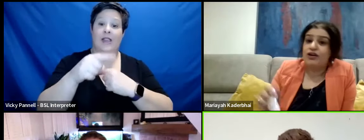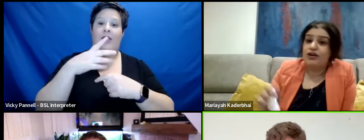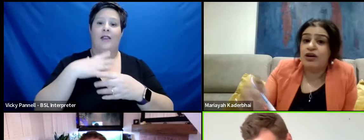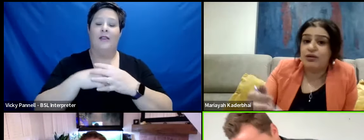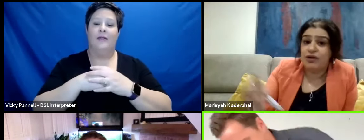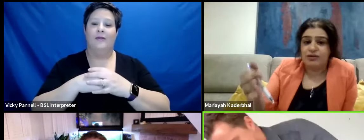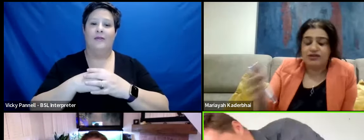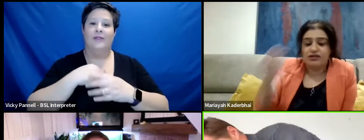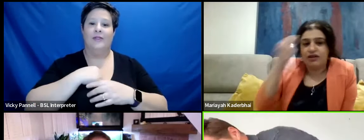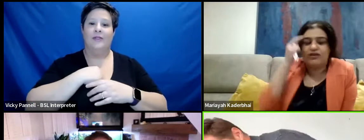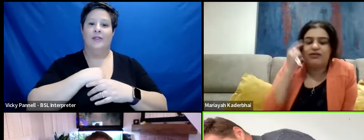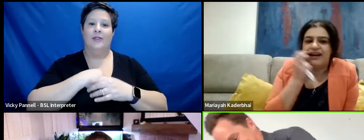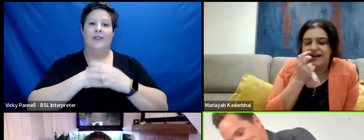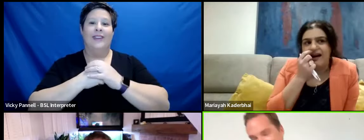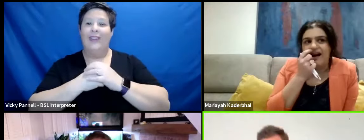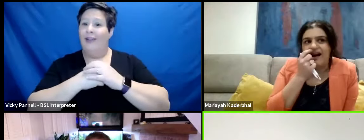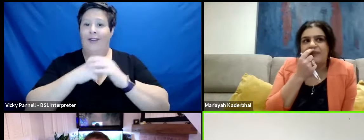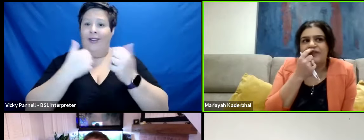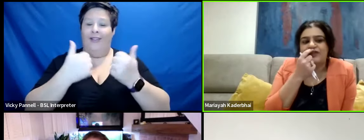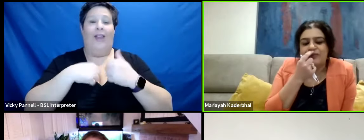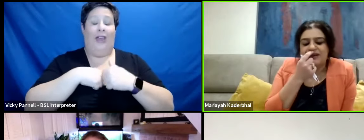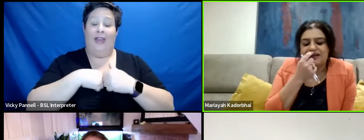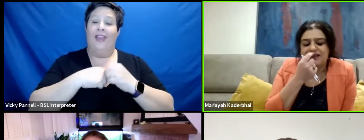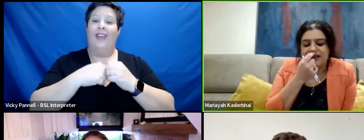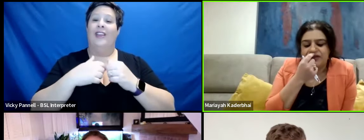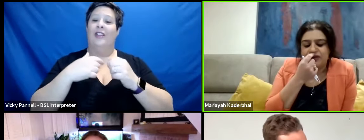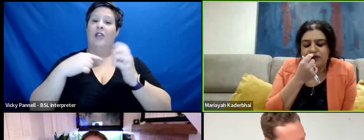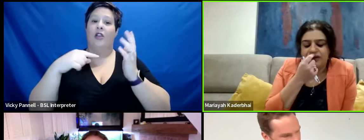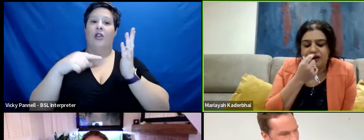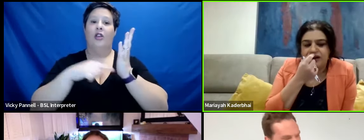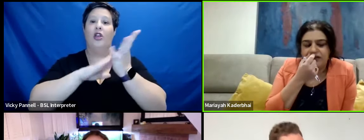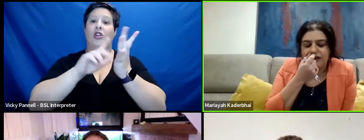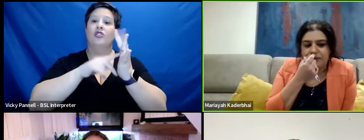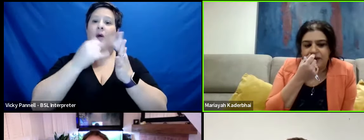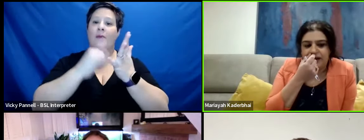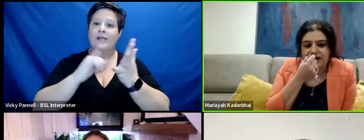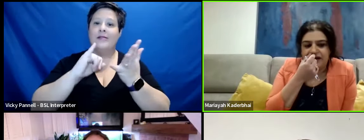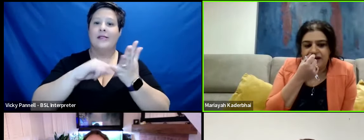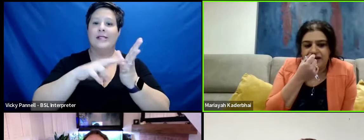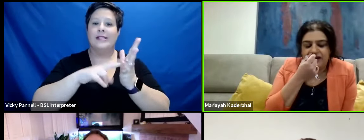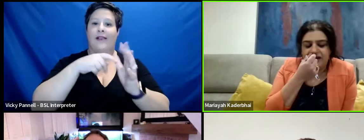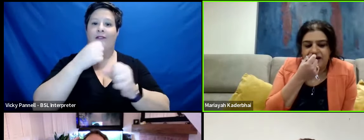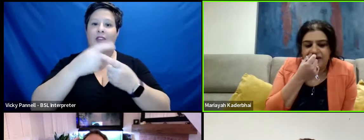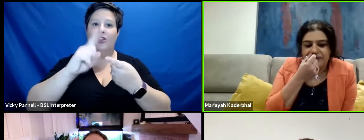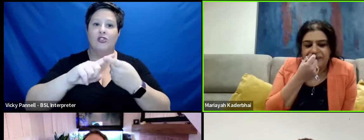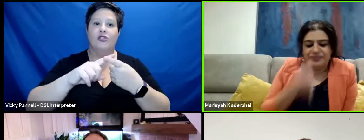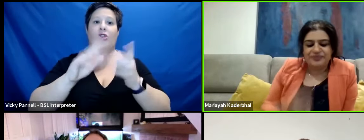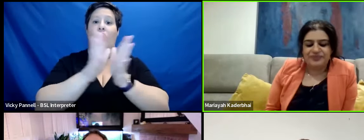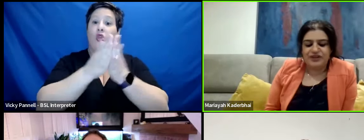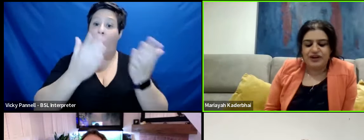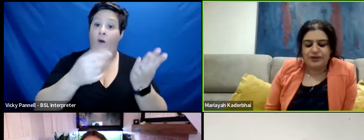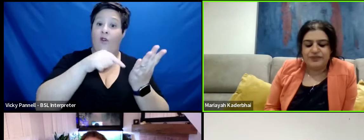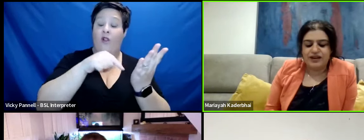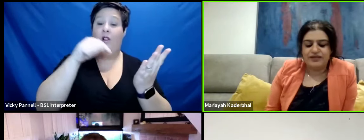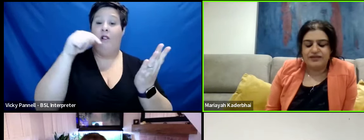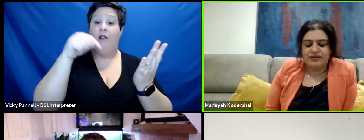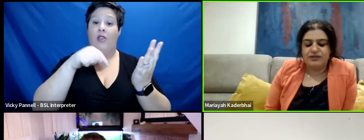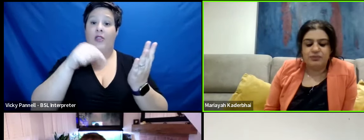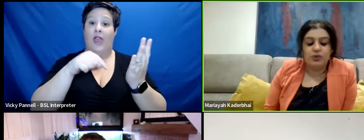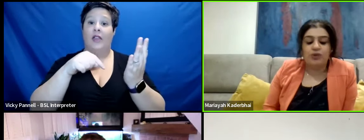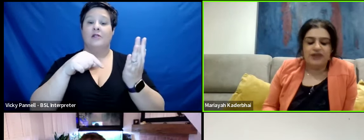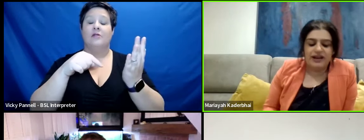Savage novel and kind of that being, you know,